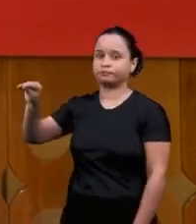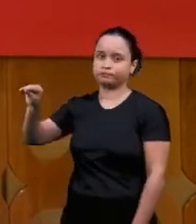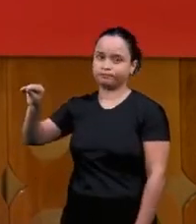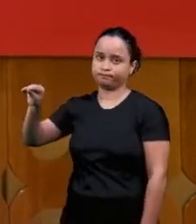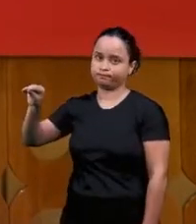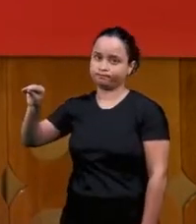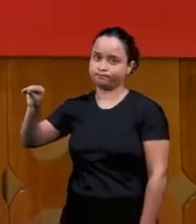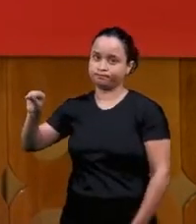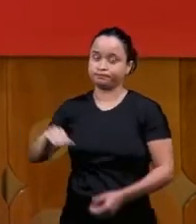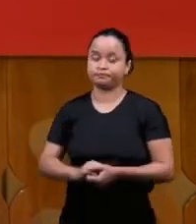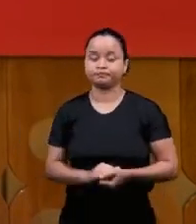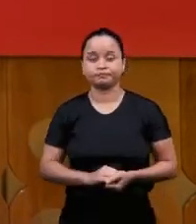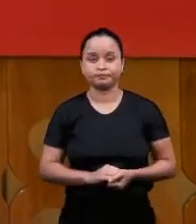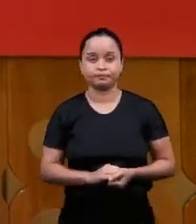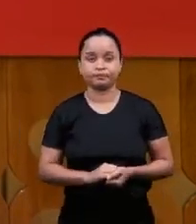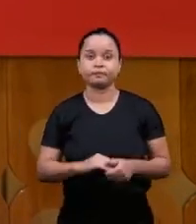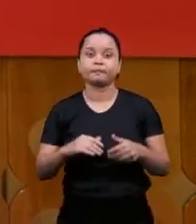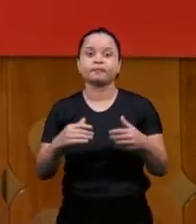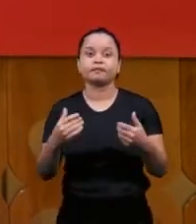this afternoon